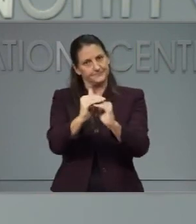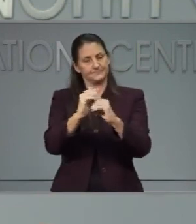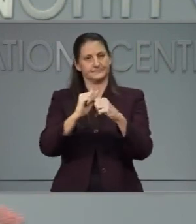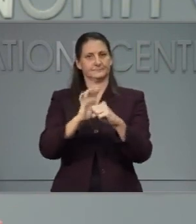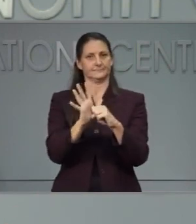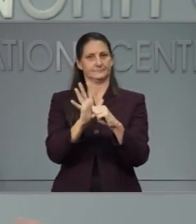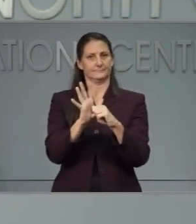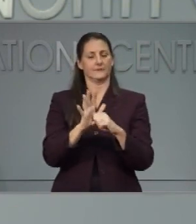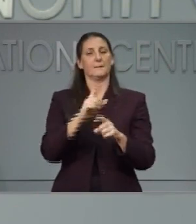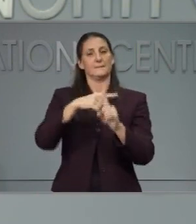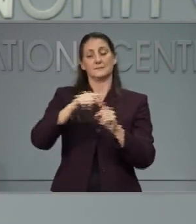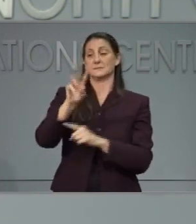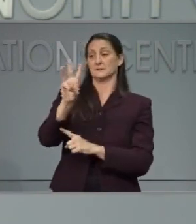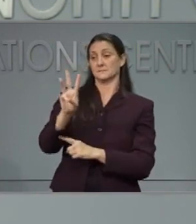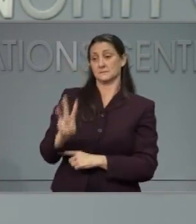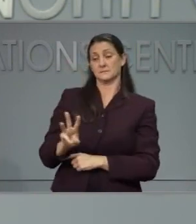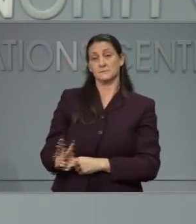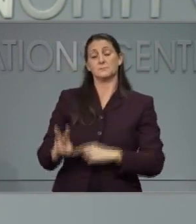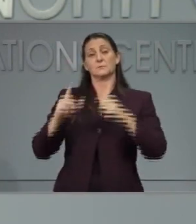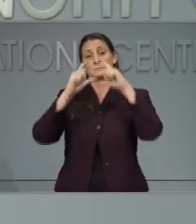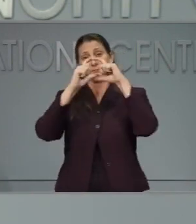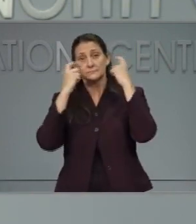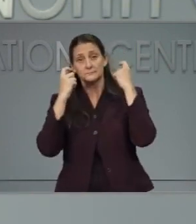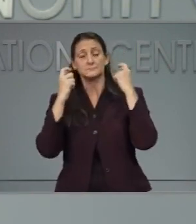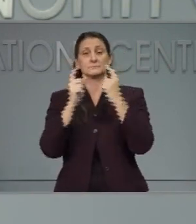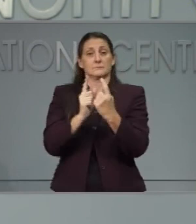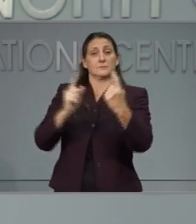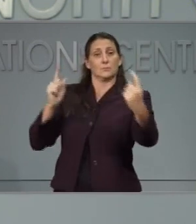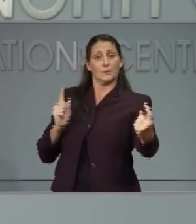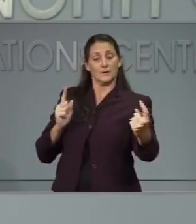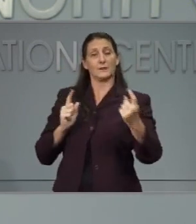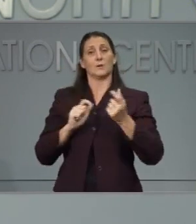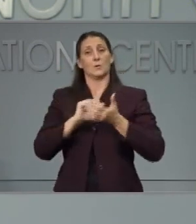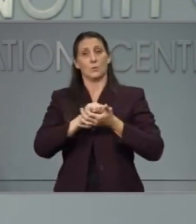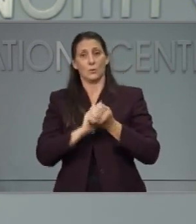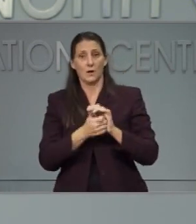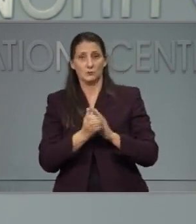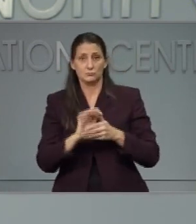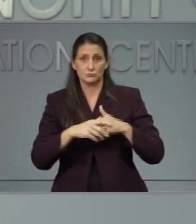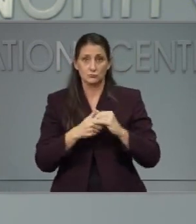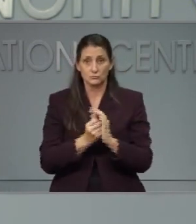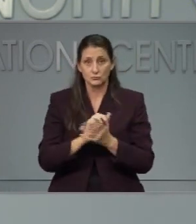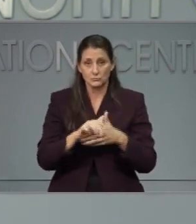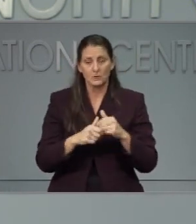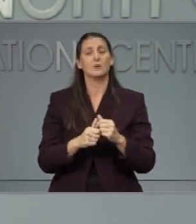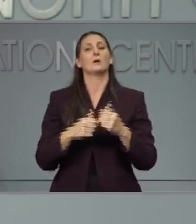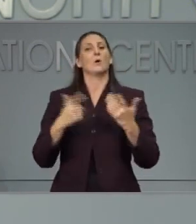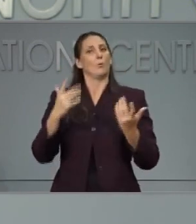and social distancing and washing hands in order to drive the virus spread down so that we can do more of that.